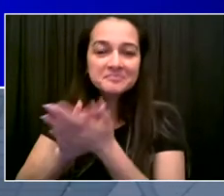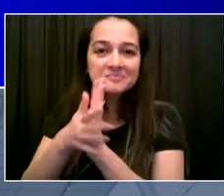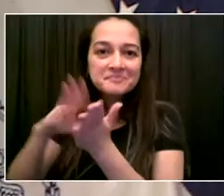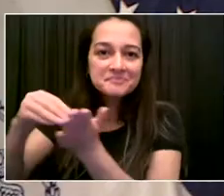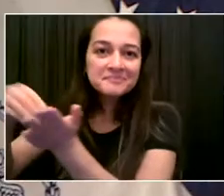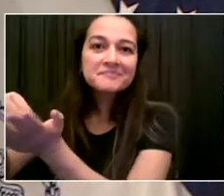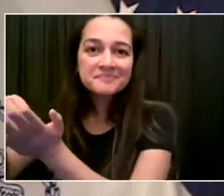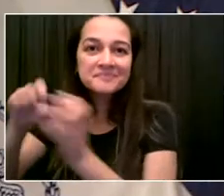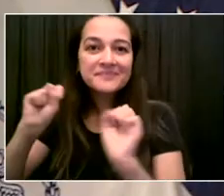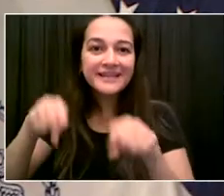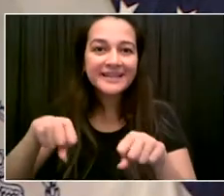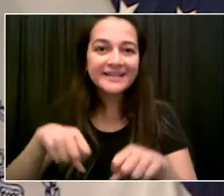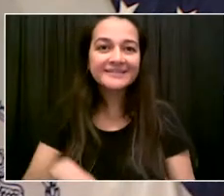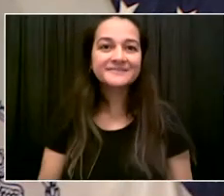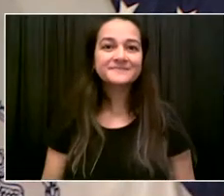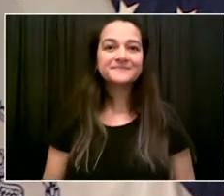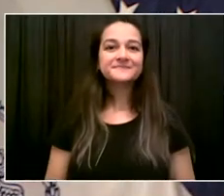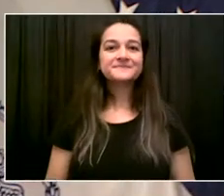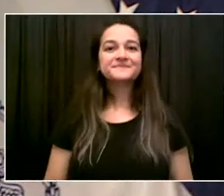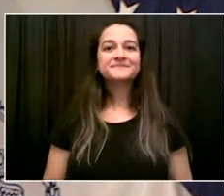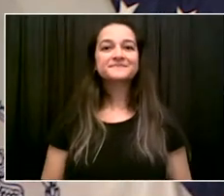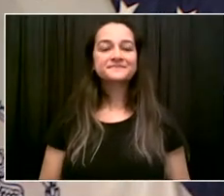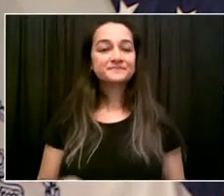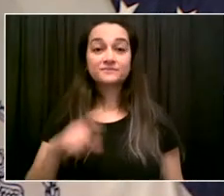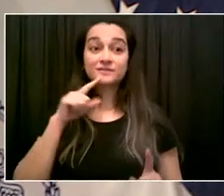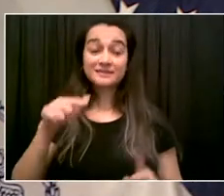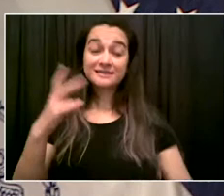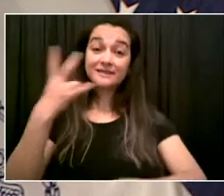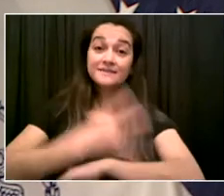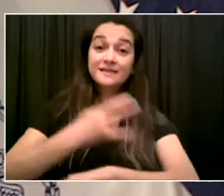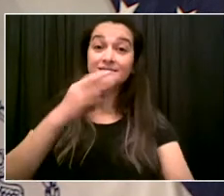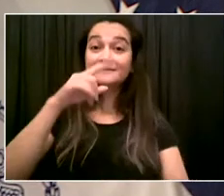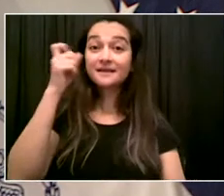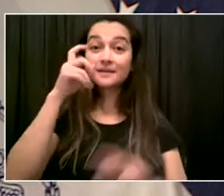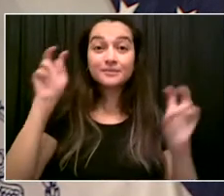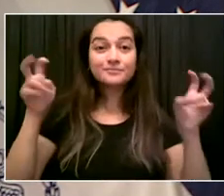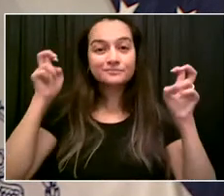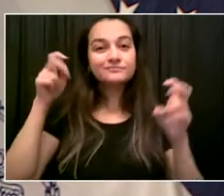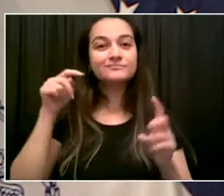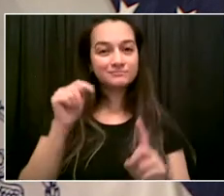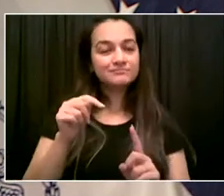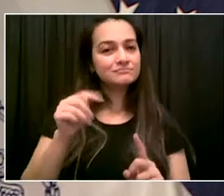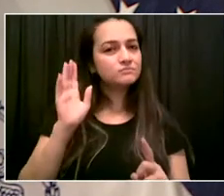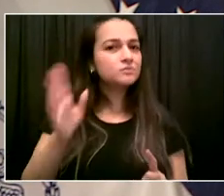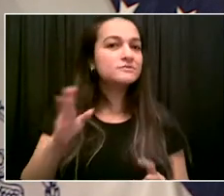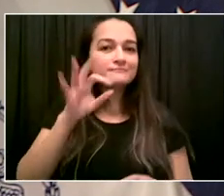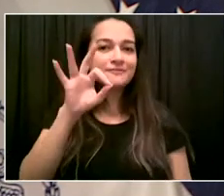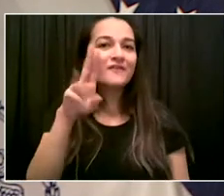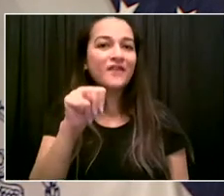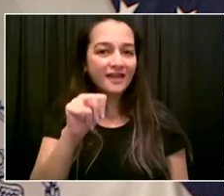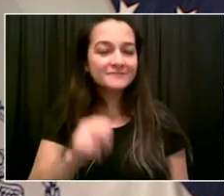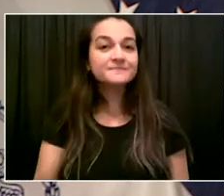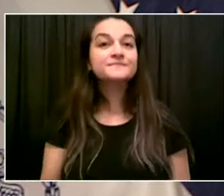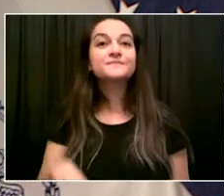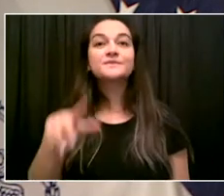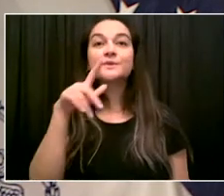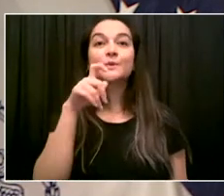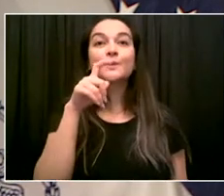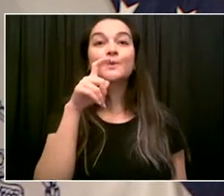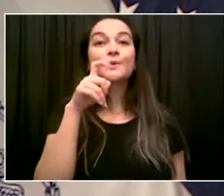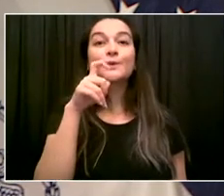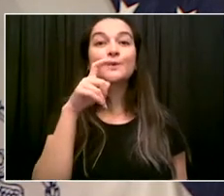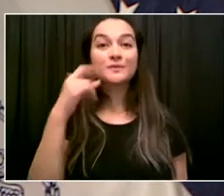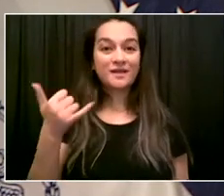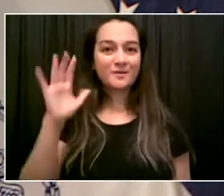recovery for all it's going to be. First of all, a Grammy Award winning musician who has brought music to the